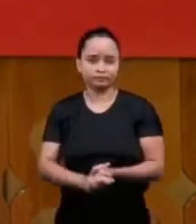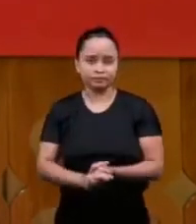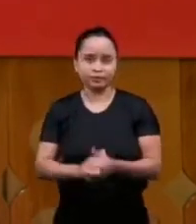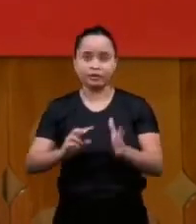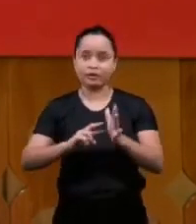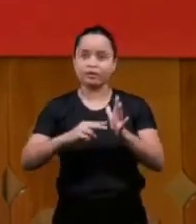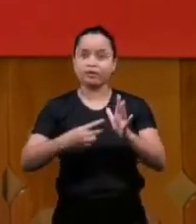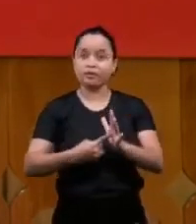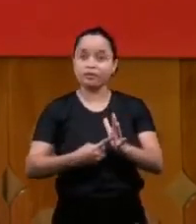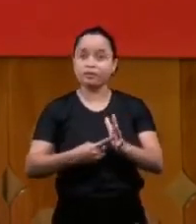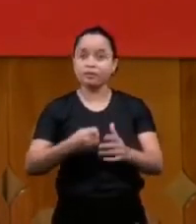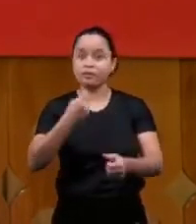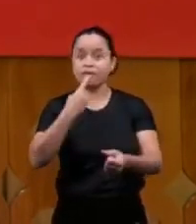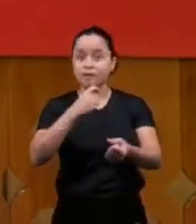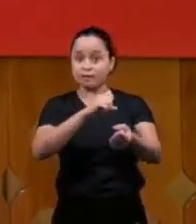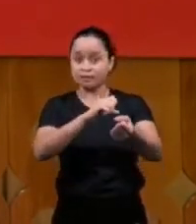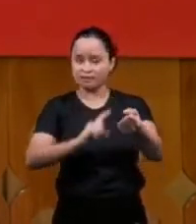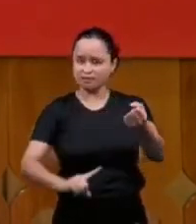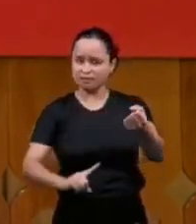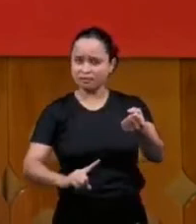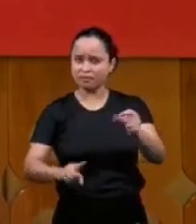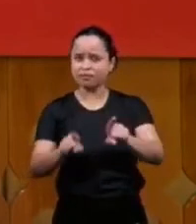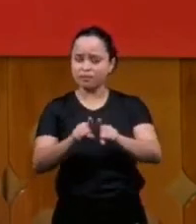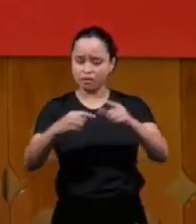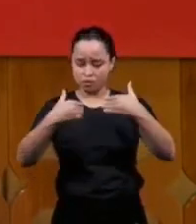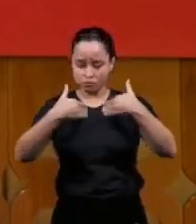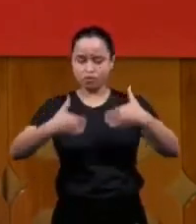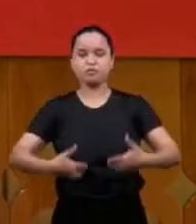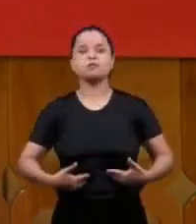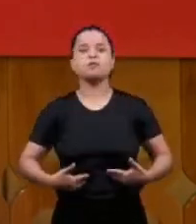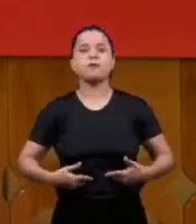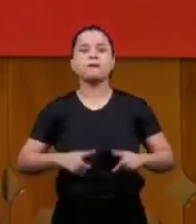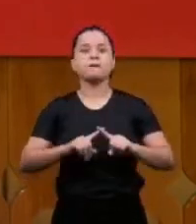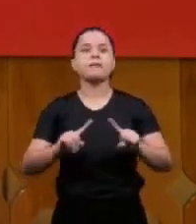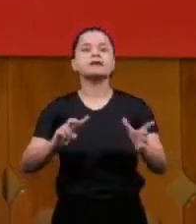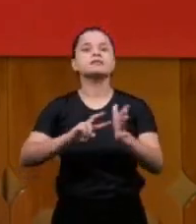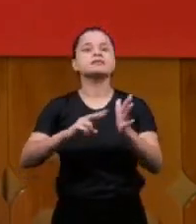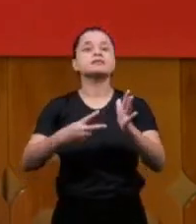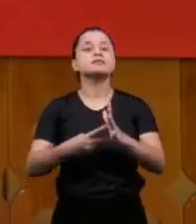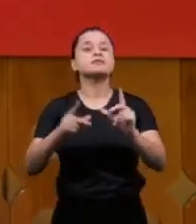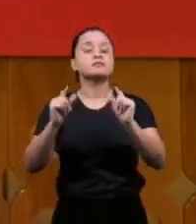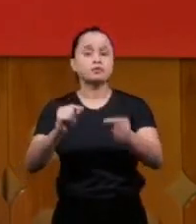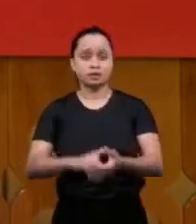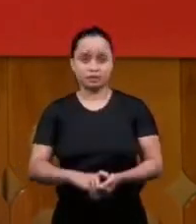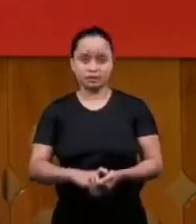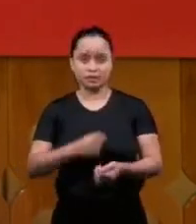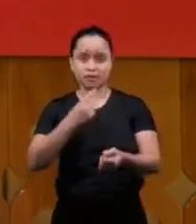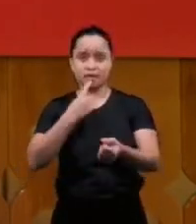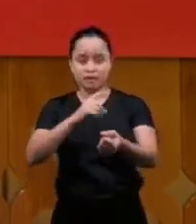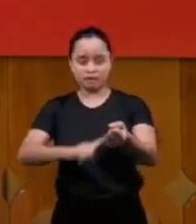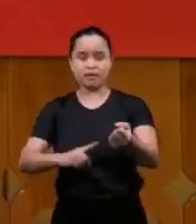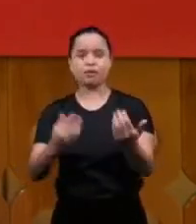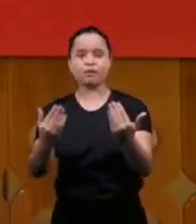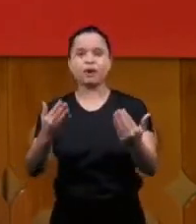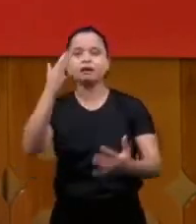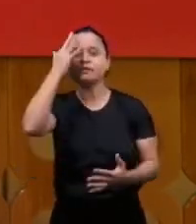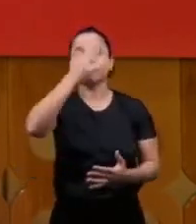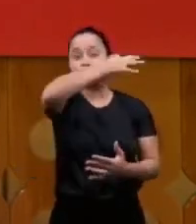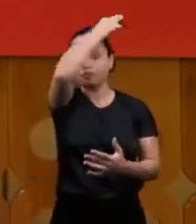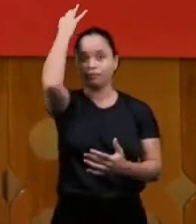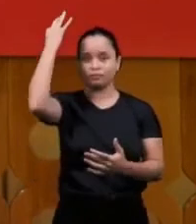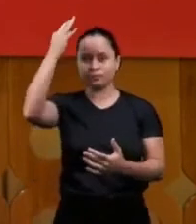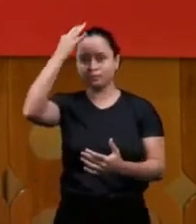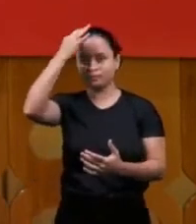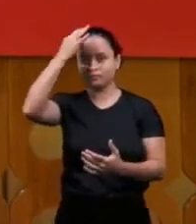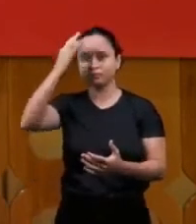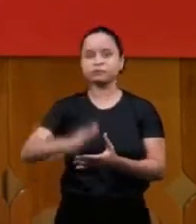and the blood the spirit and the body what did Paul speak